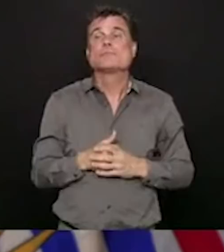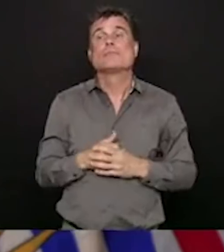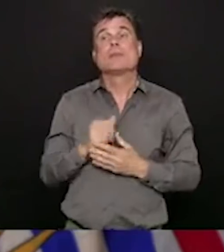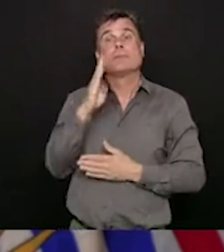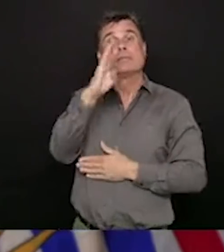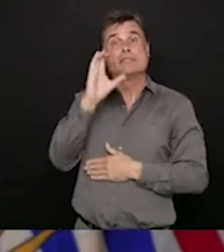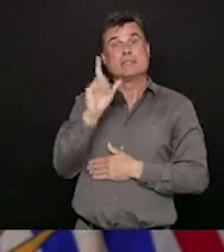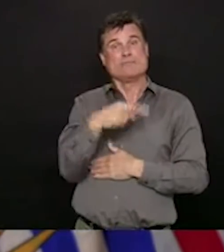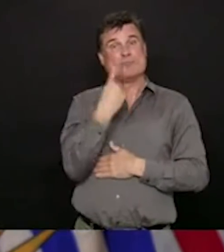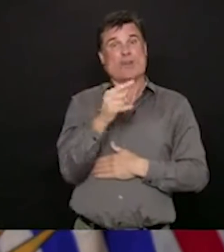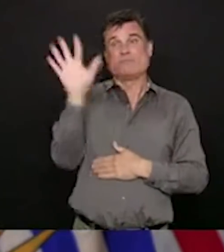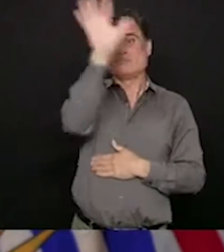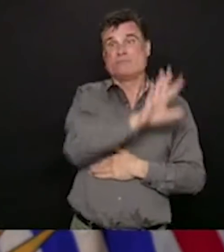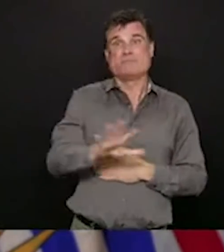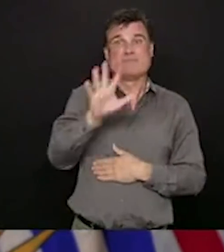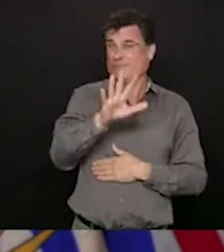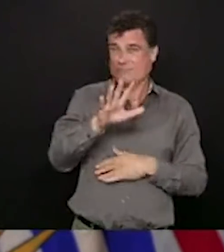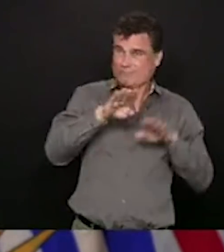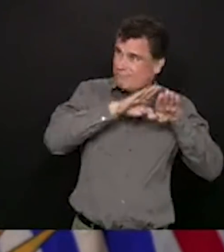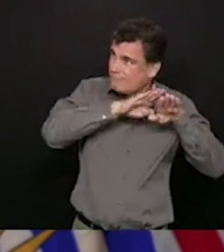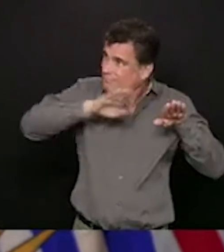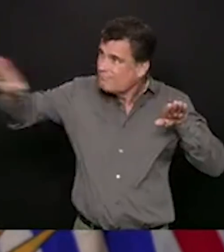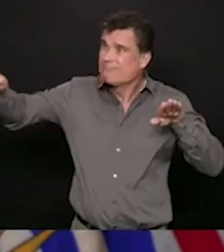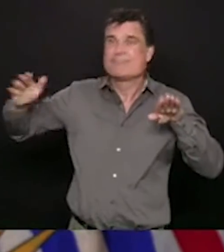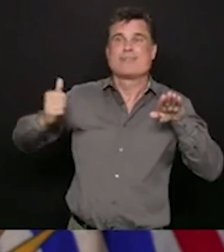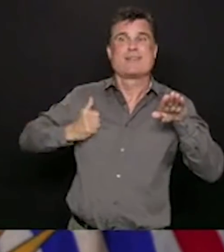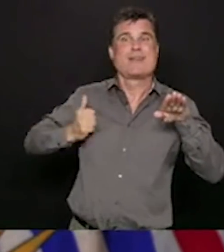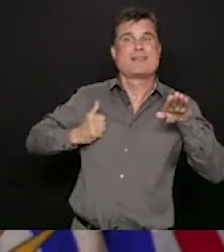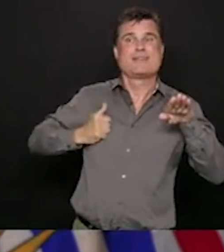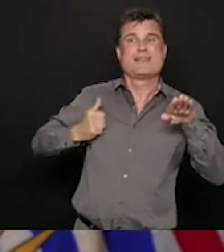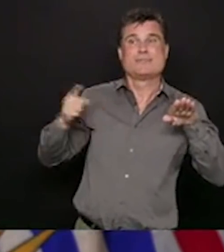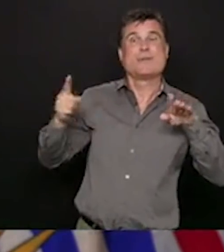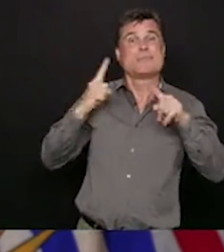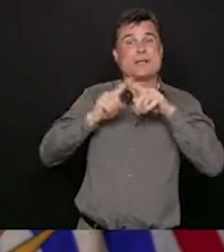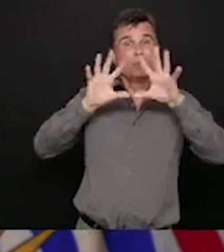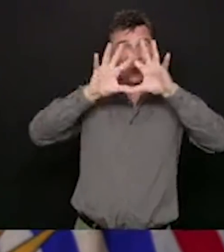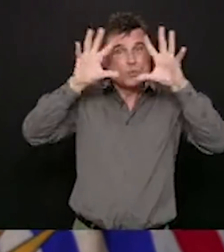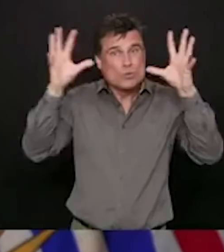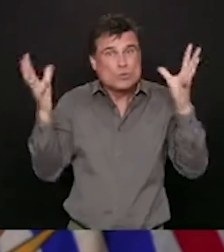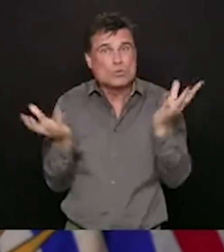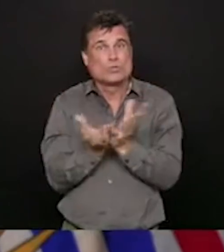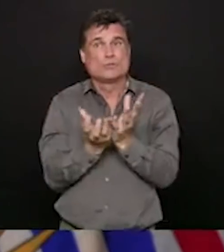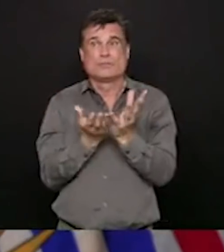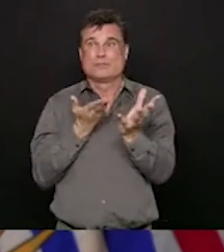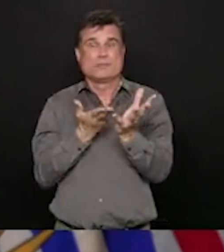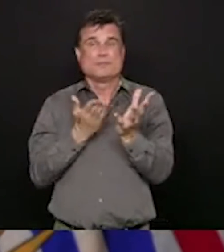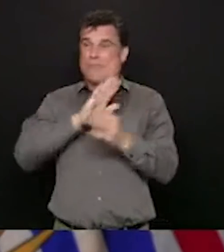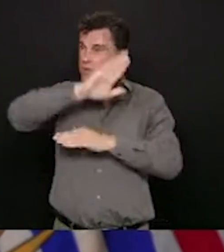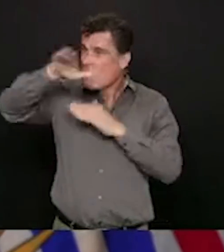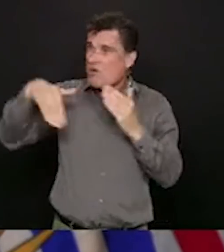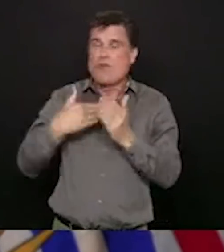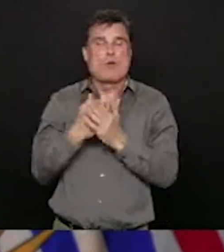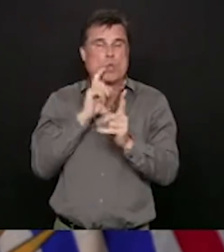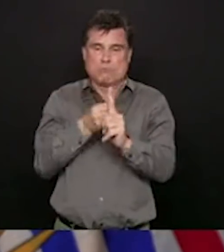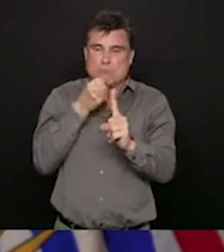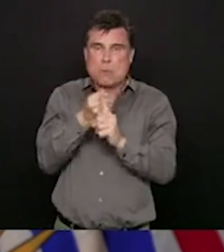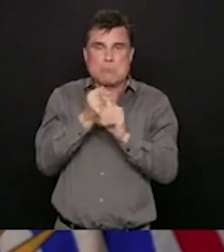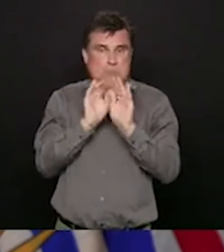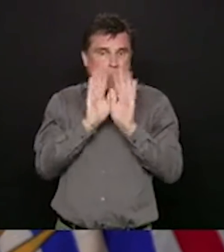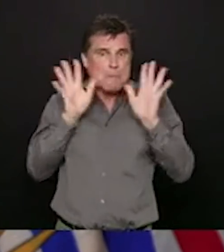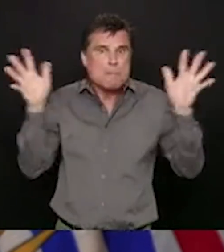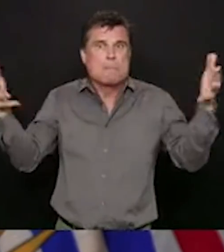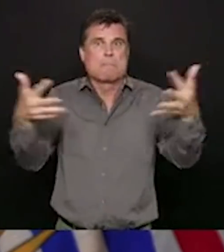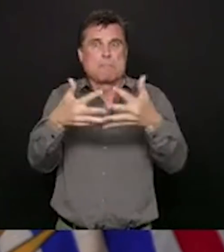have been affected by this pandemic and we in BC have been shaken by this storm. But we have shown